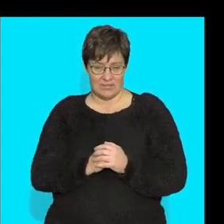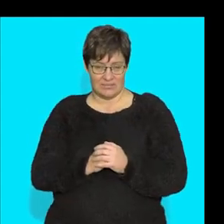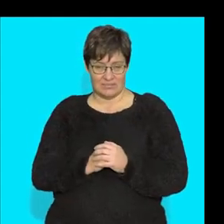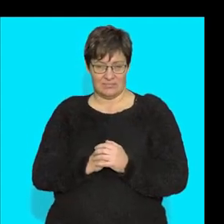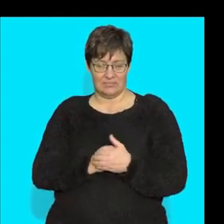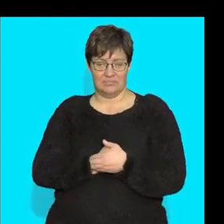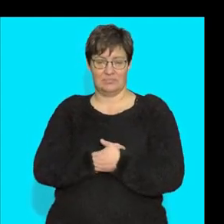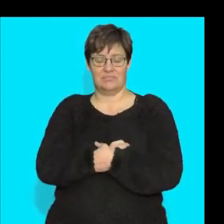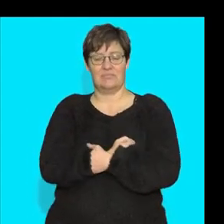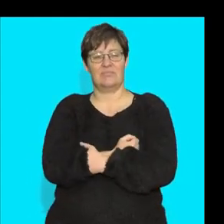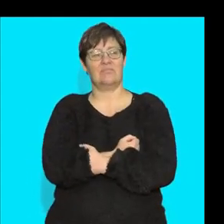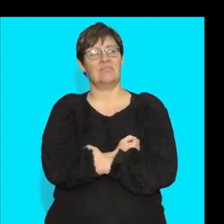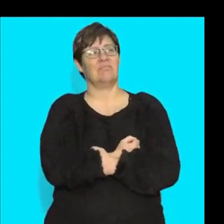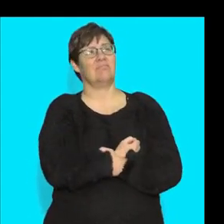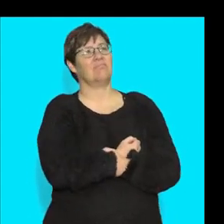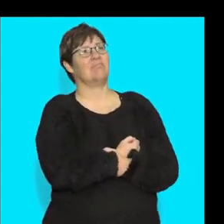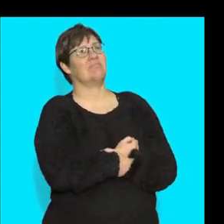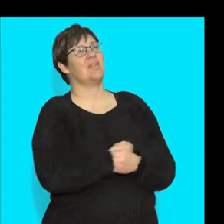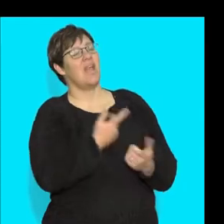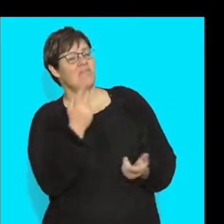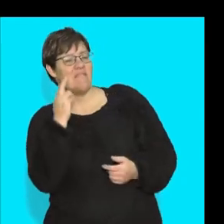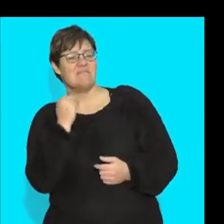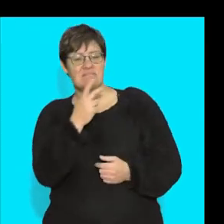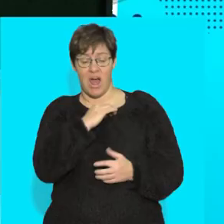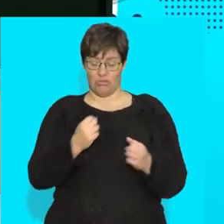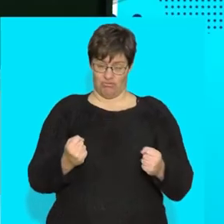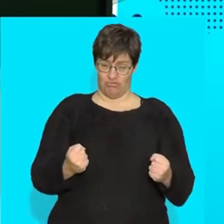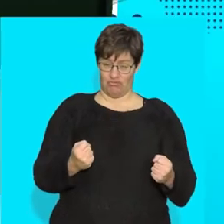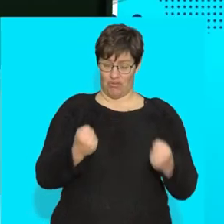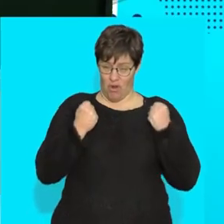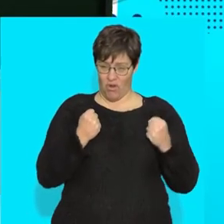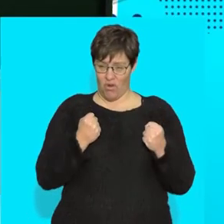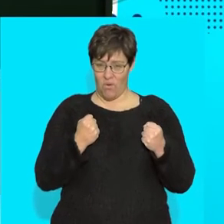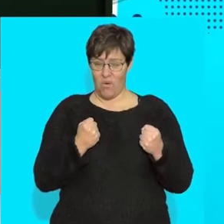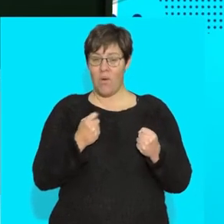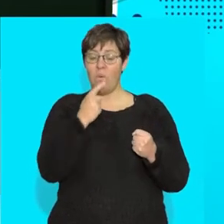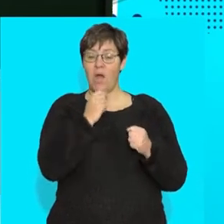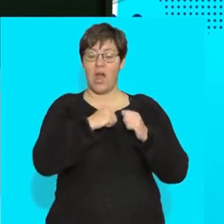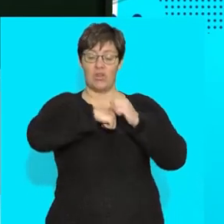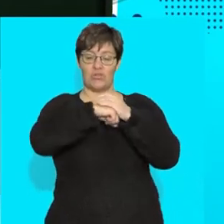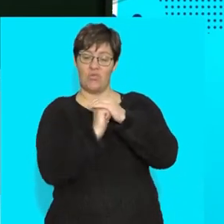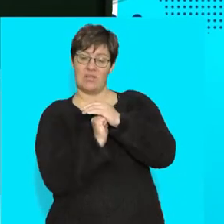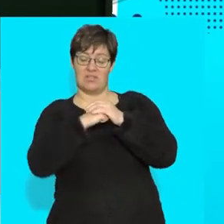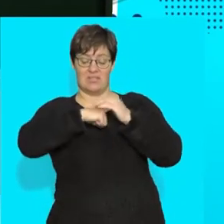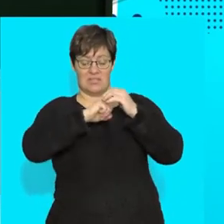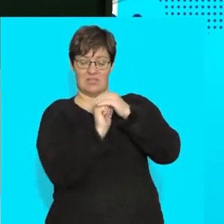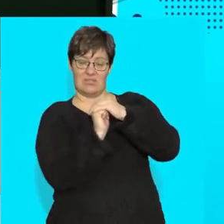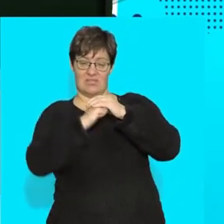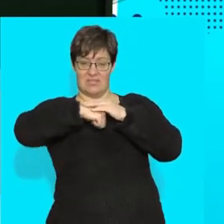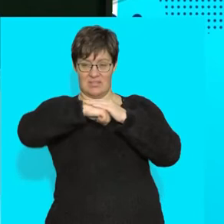fibers, if I make them nice and strong, what do I do with a joint? I make that joint